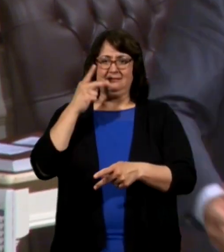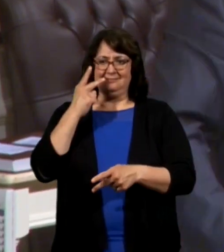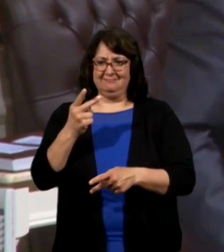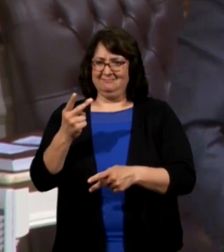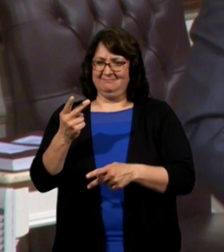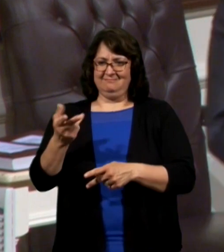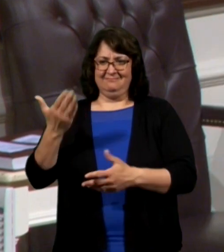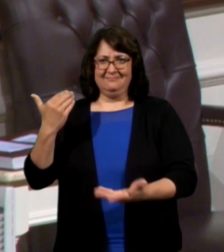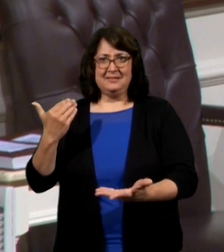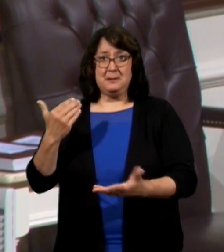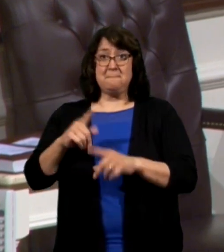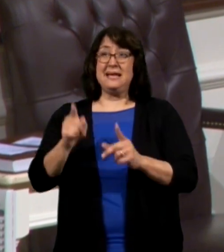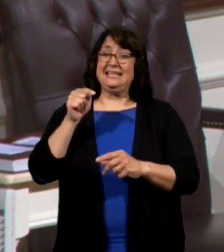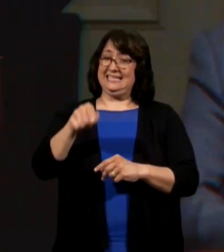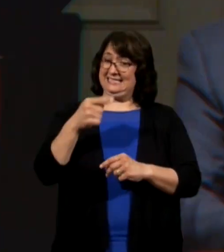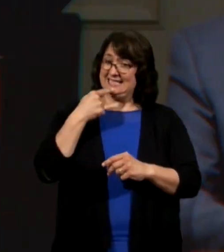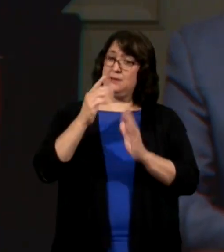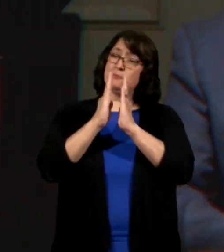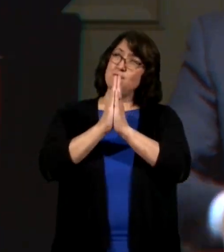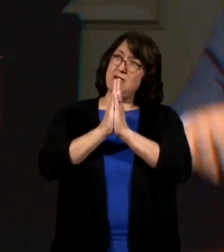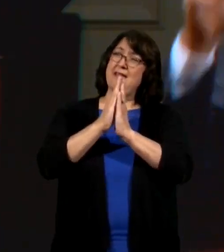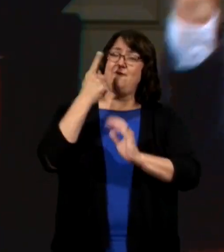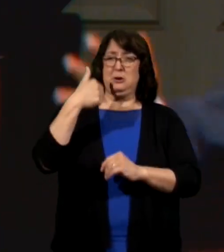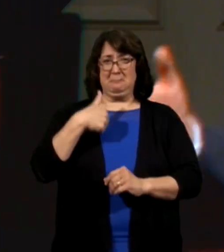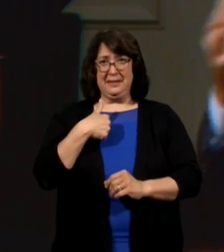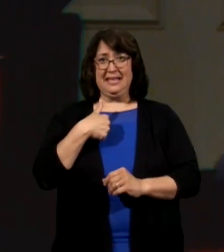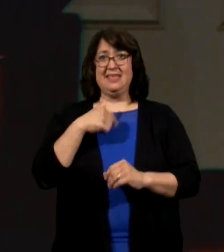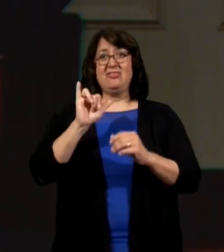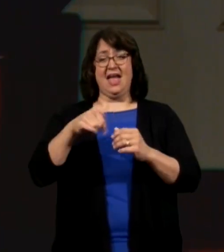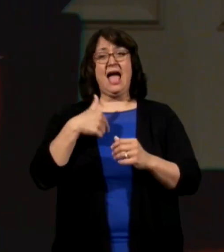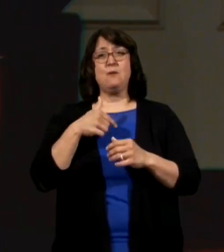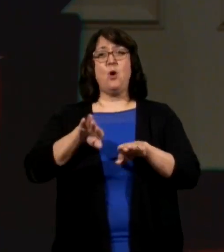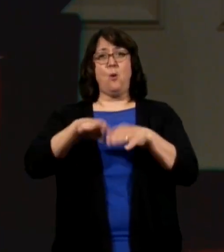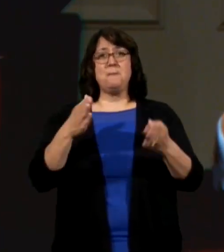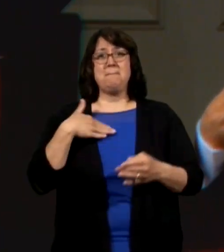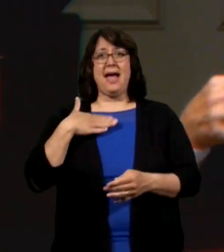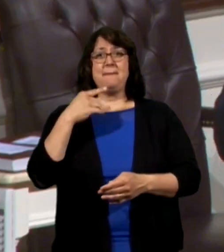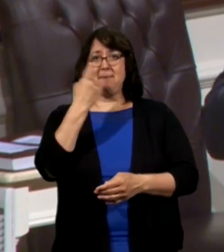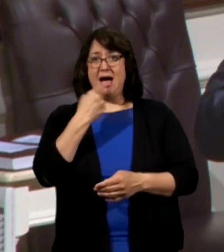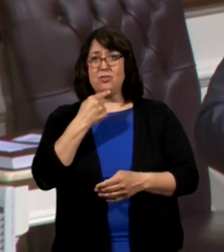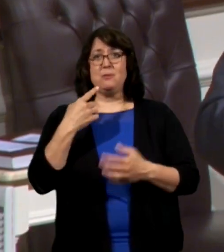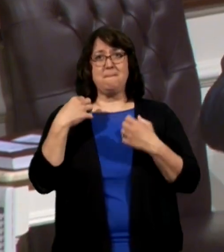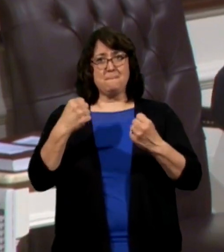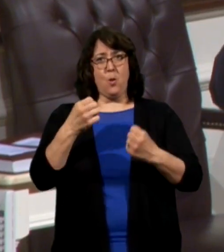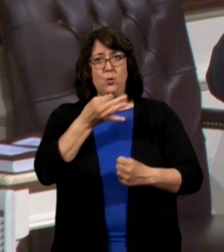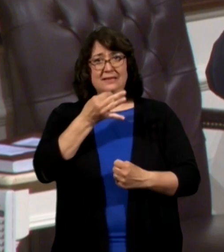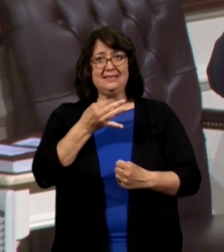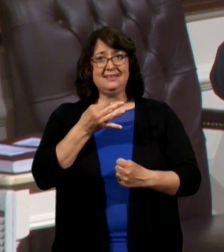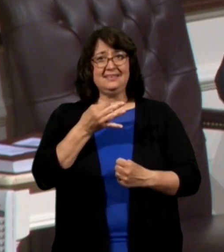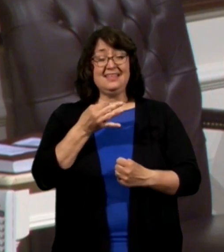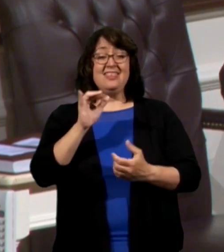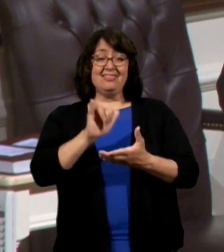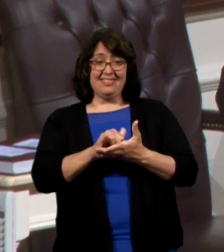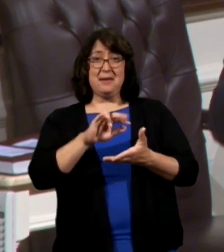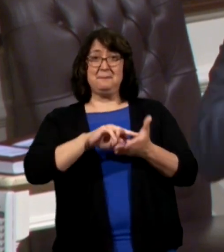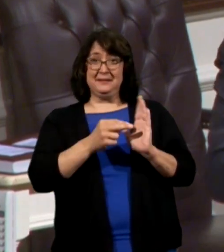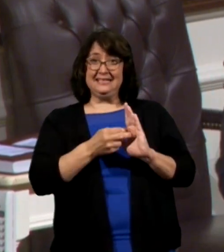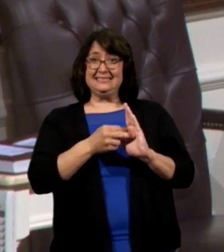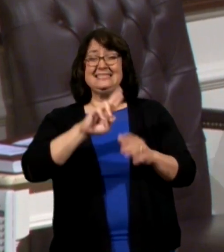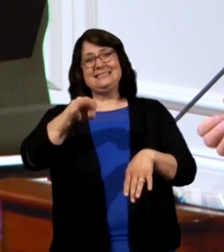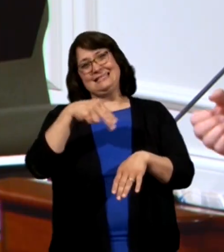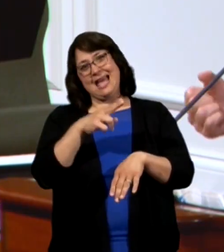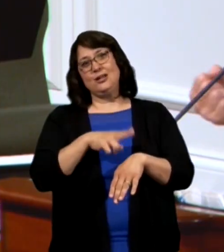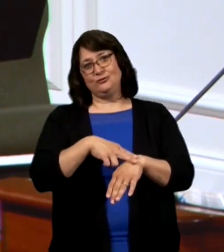yet he says, pray for me that I would open my mouth boldly. You know what that tells us? It's kind of naturally